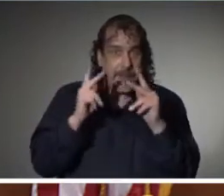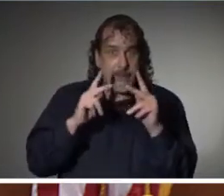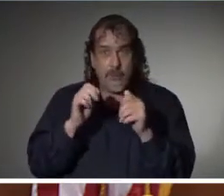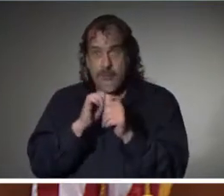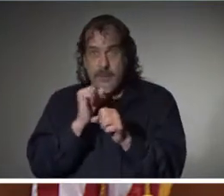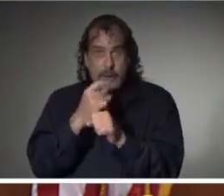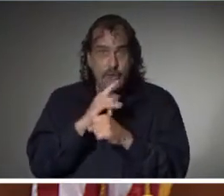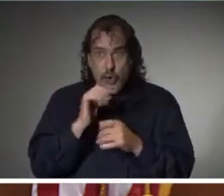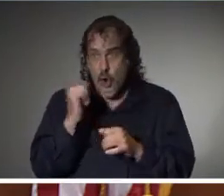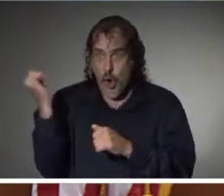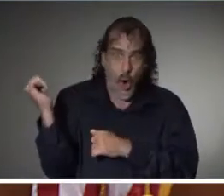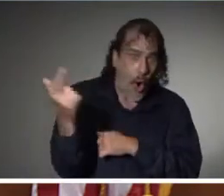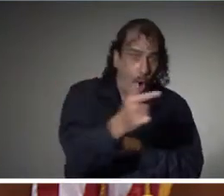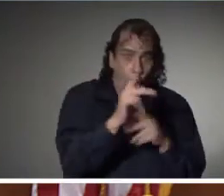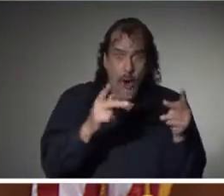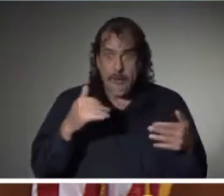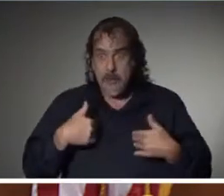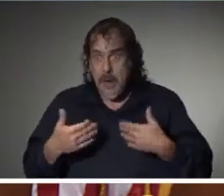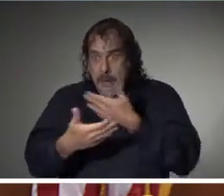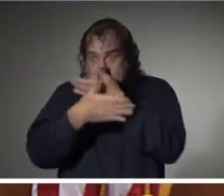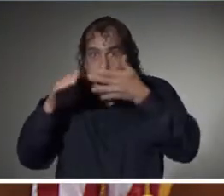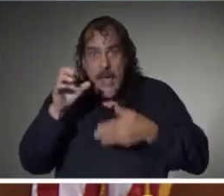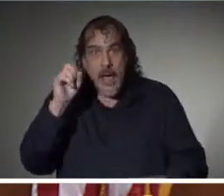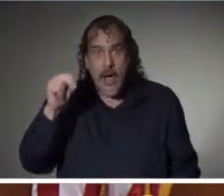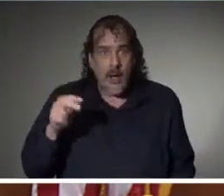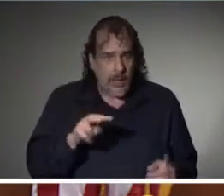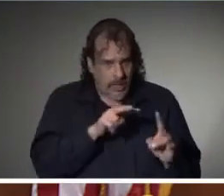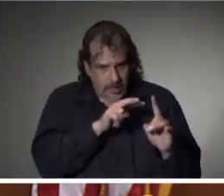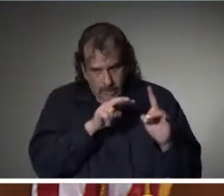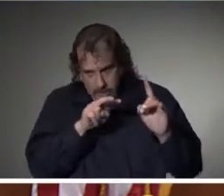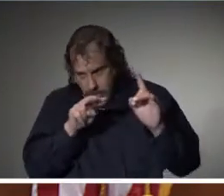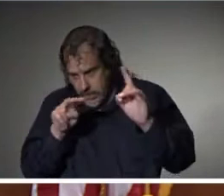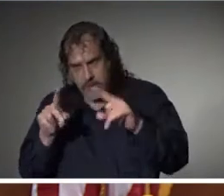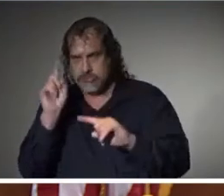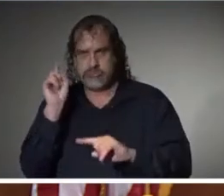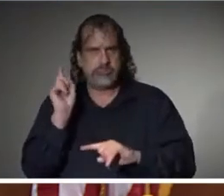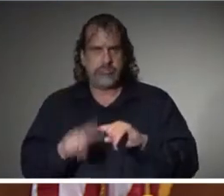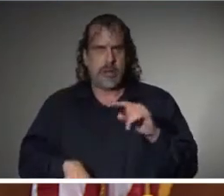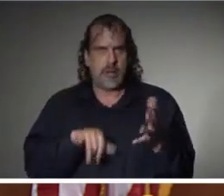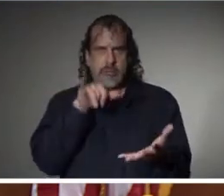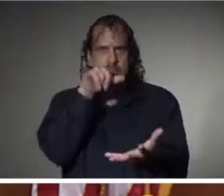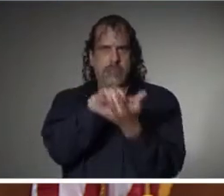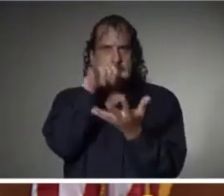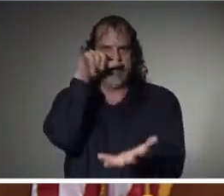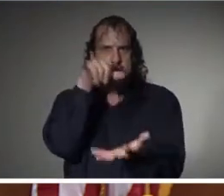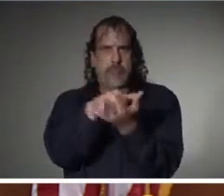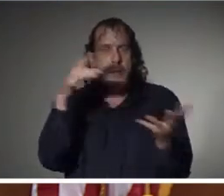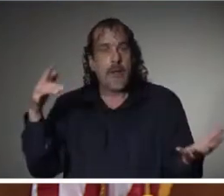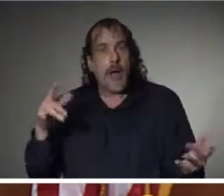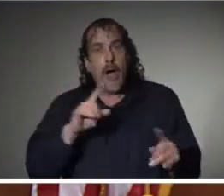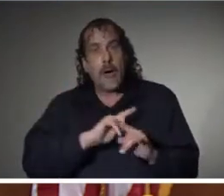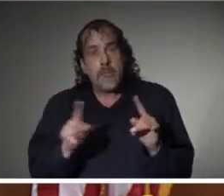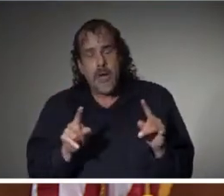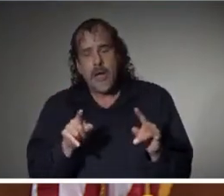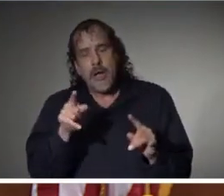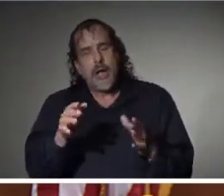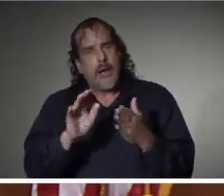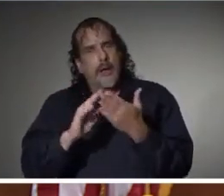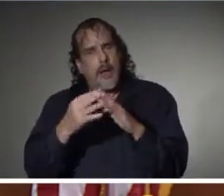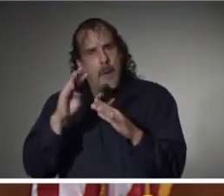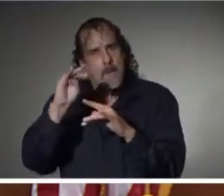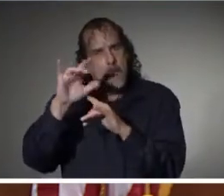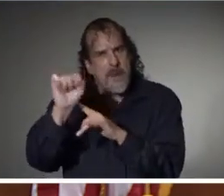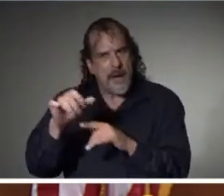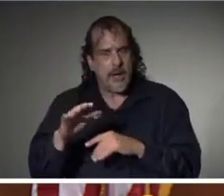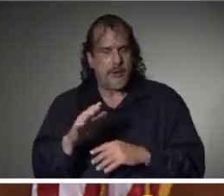ensure that every single person wears a mask no matter what. But I do think that if local officials, and this is the reason I had a call with